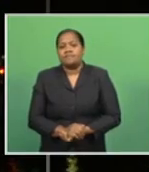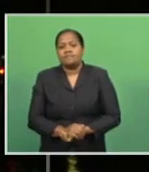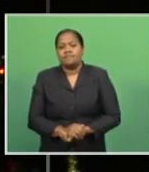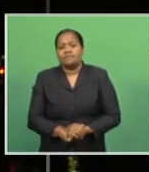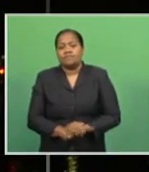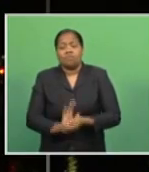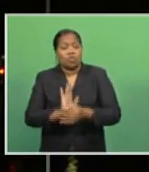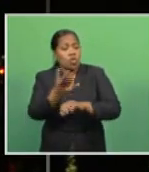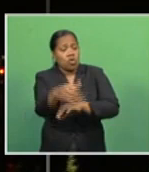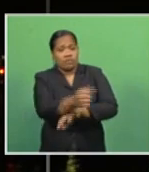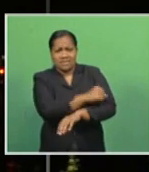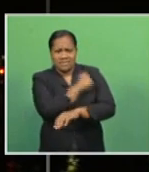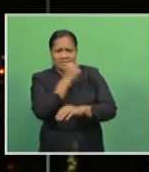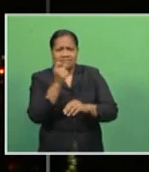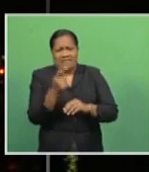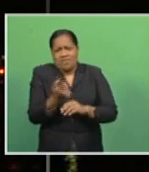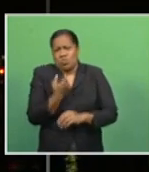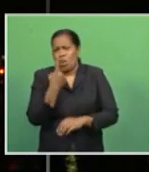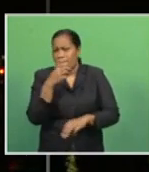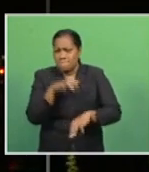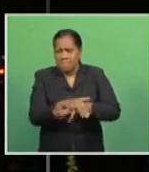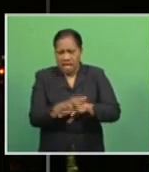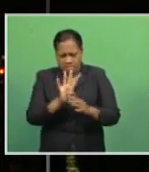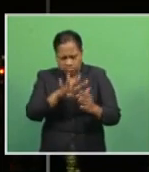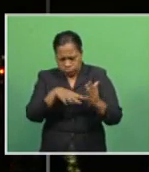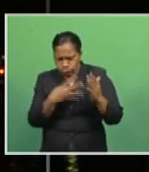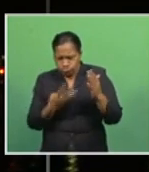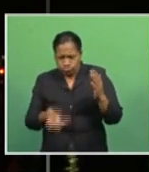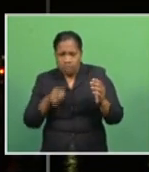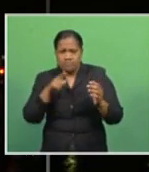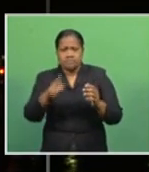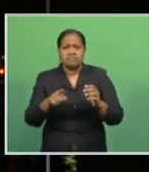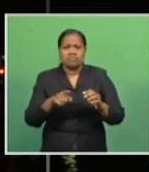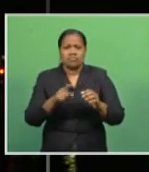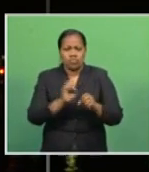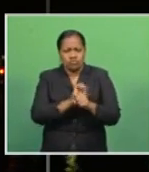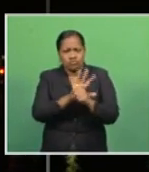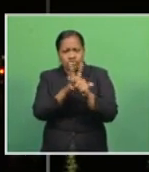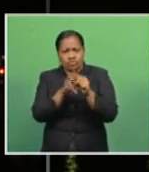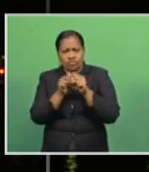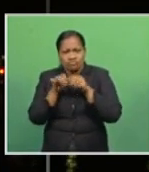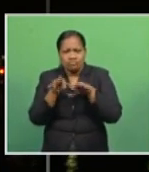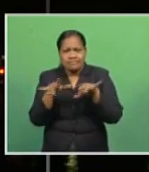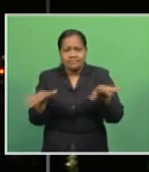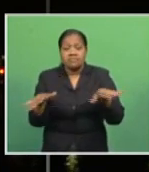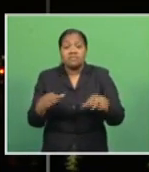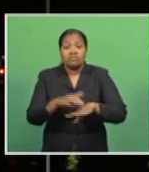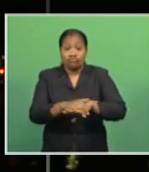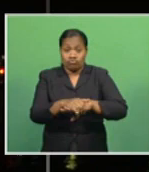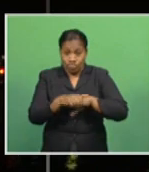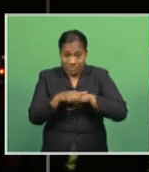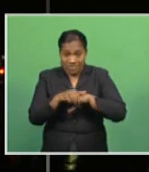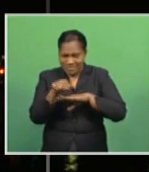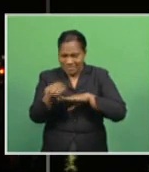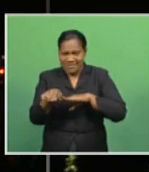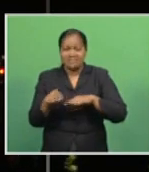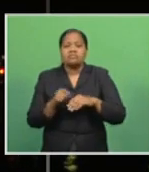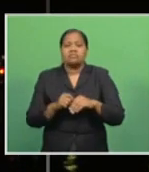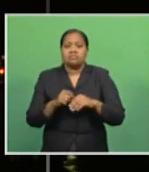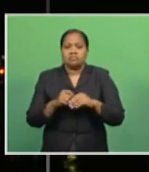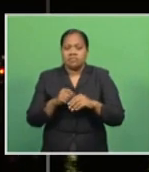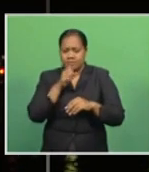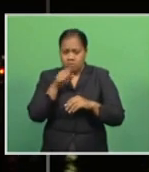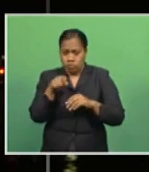overseas after one month since being diagnosed with coronavirus, British Prime Minister Boris Johnson has returned to Downing Street. But